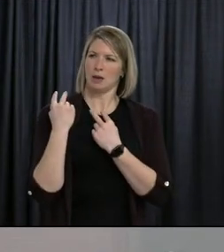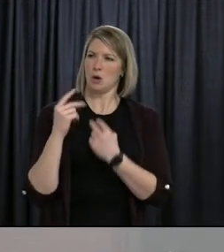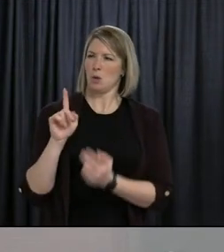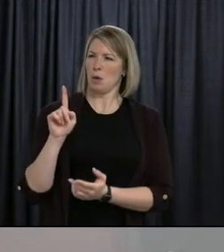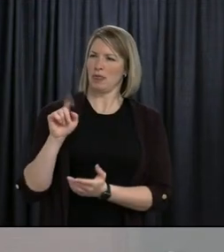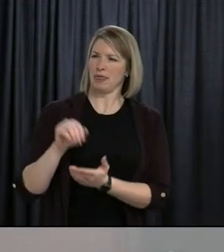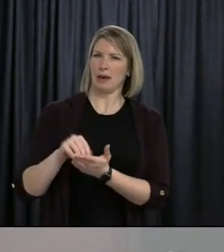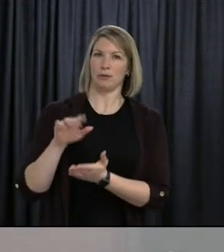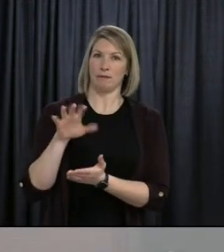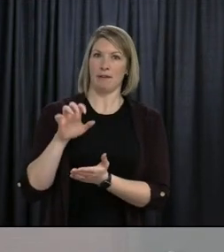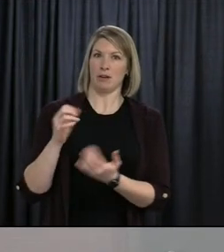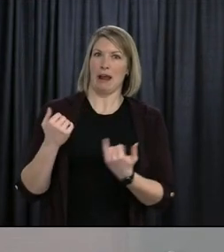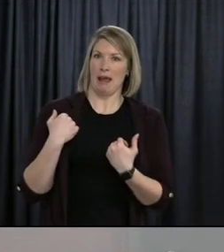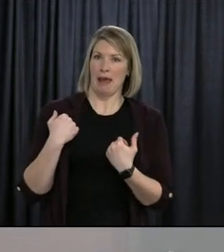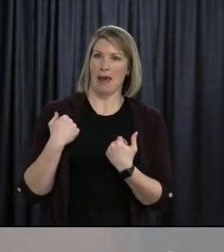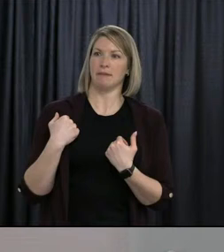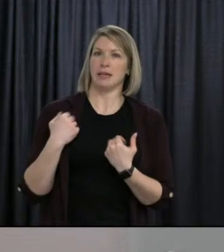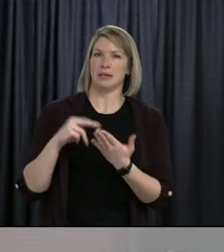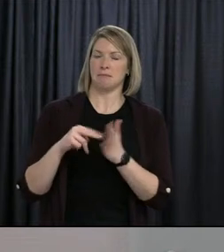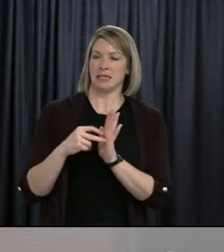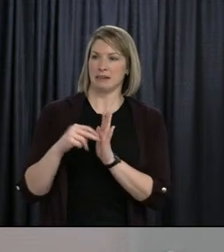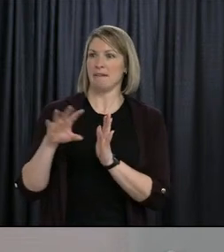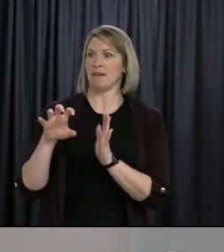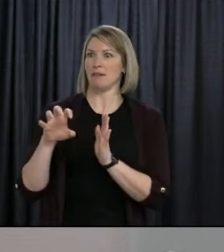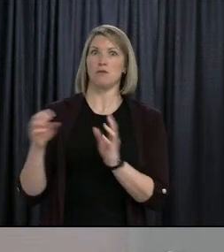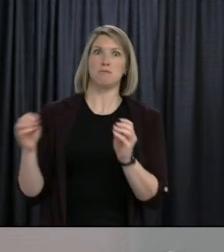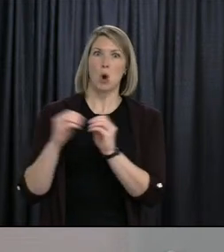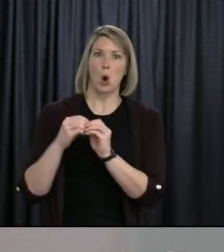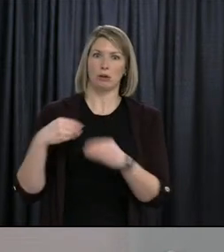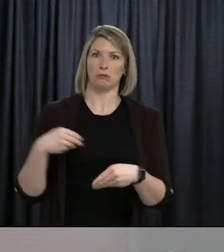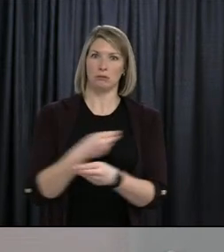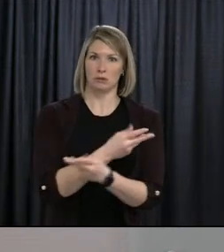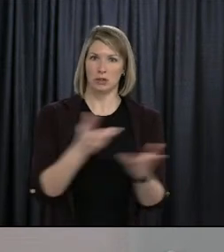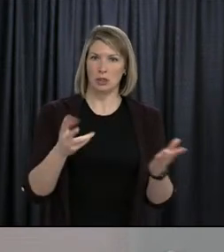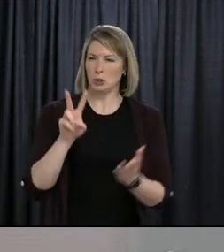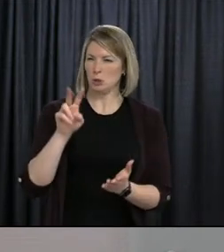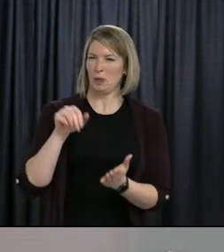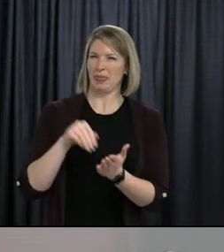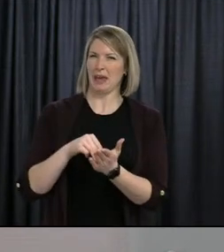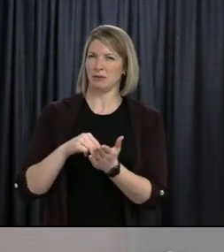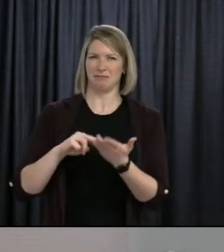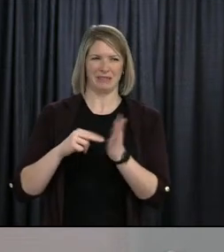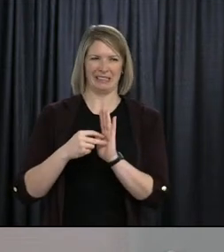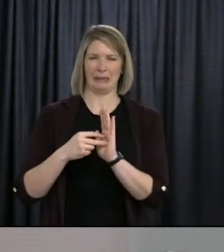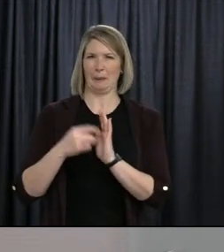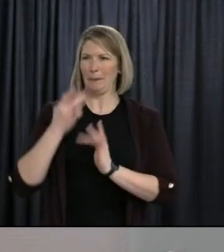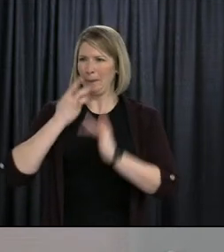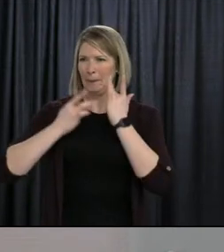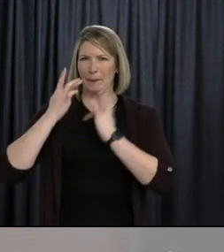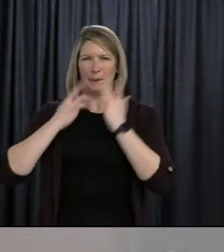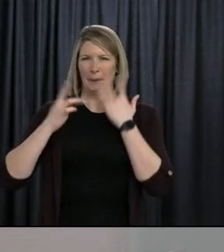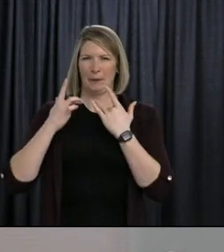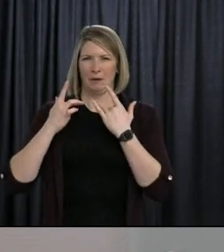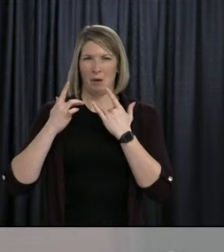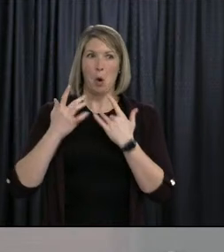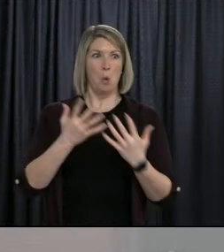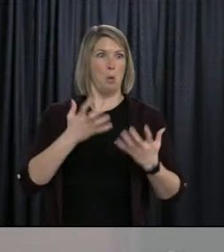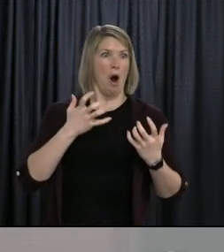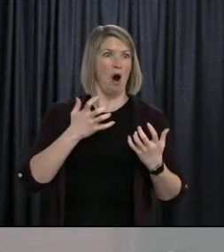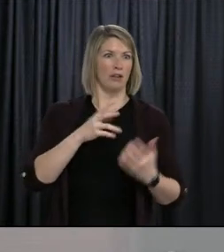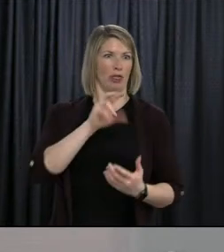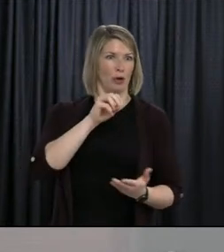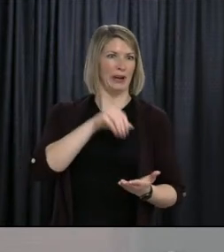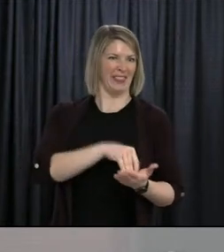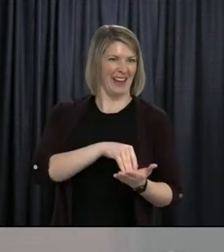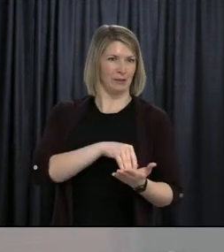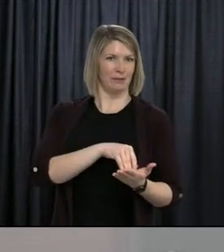now, based on an original order of $30,000? That doesn't seem like a whole lot to me. How could this have